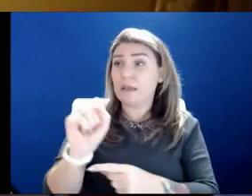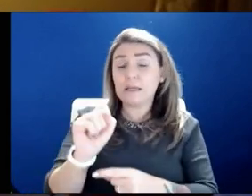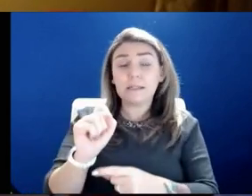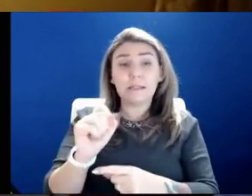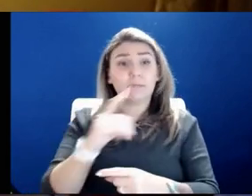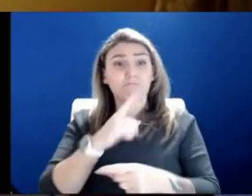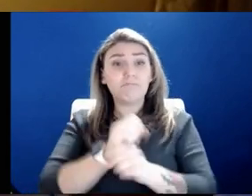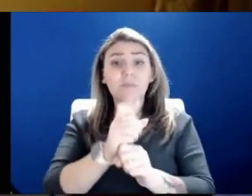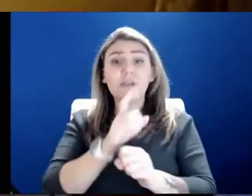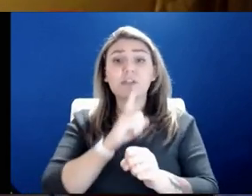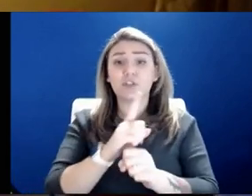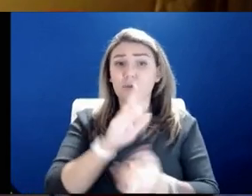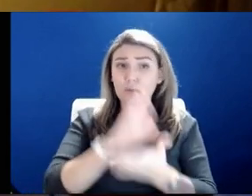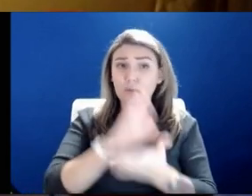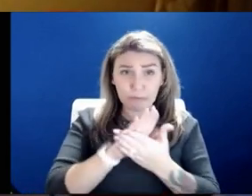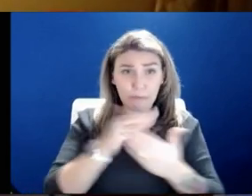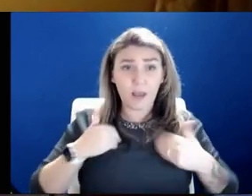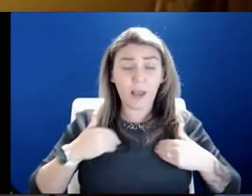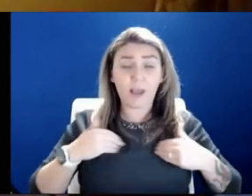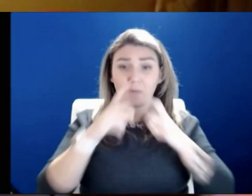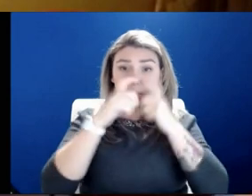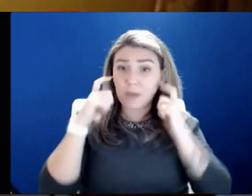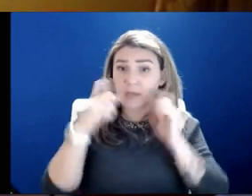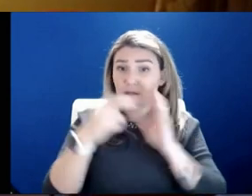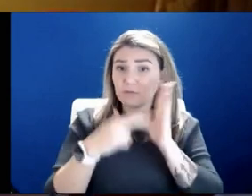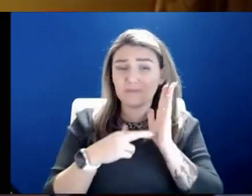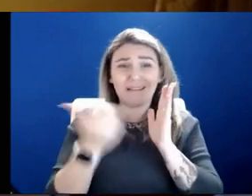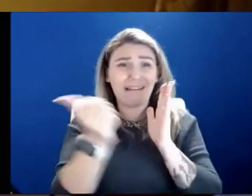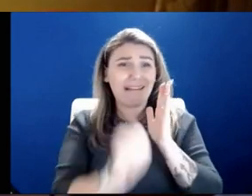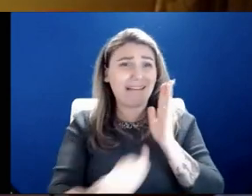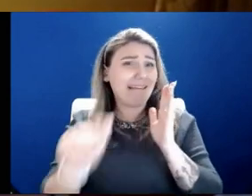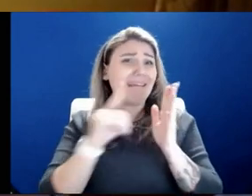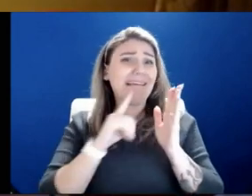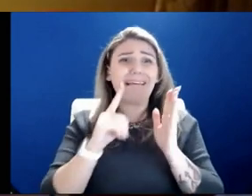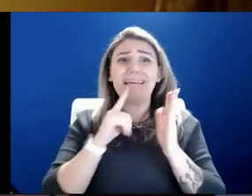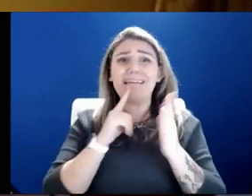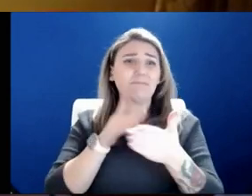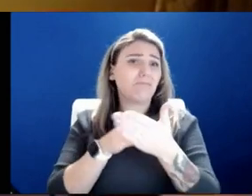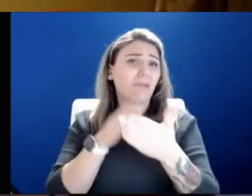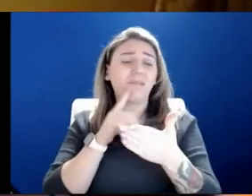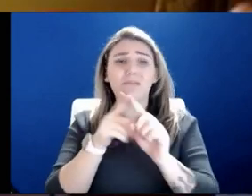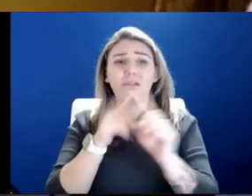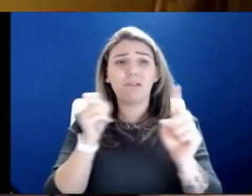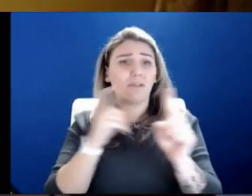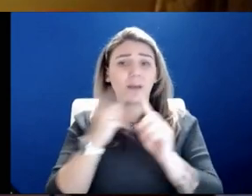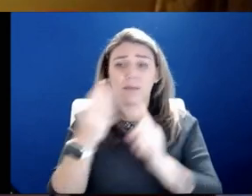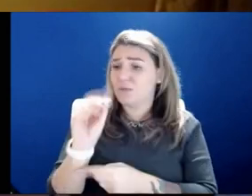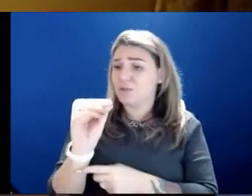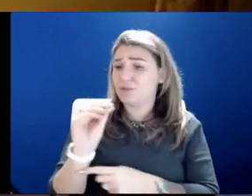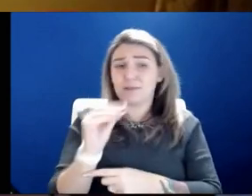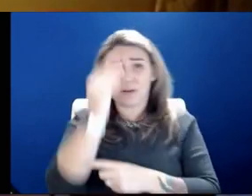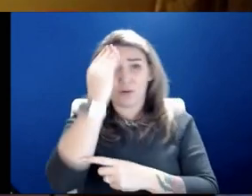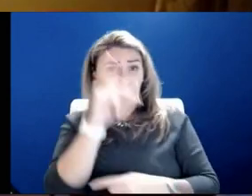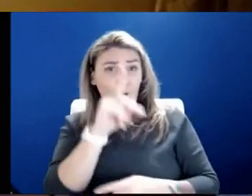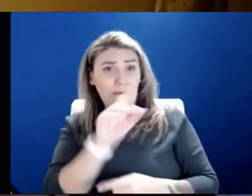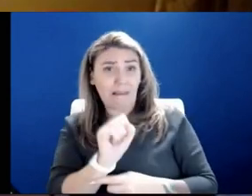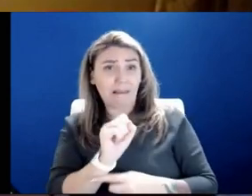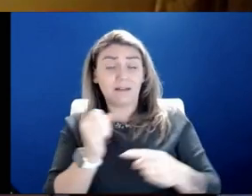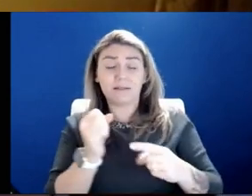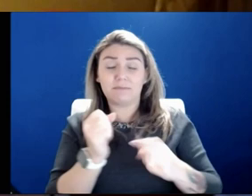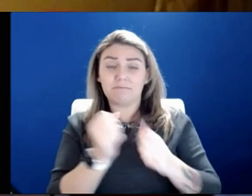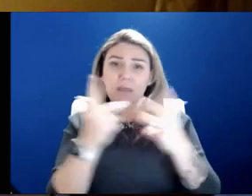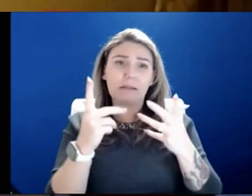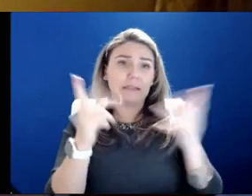to be able to have mask rules. We'll handle any litigation we face here on the Missouri side. know Kansas has a number of different issues too. But for